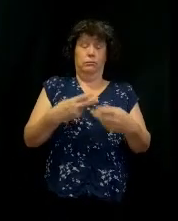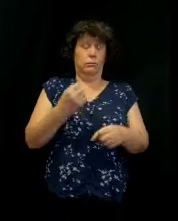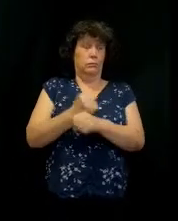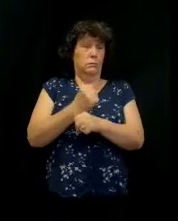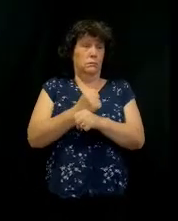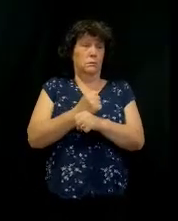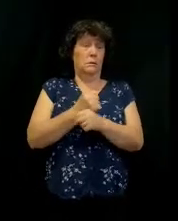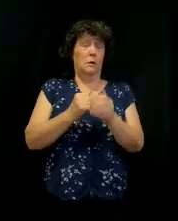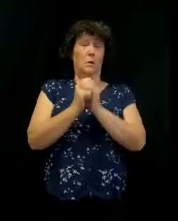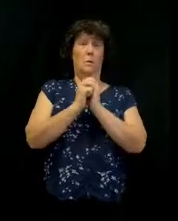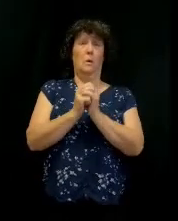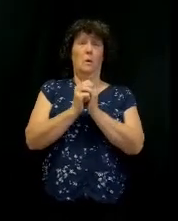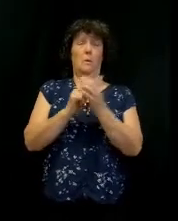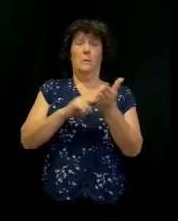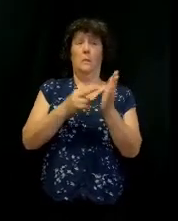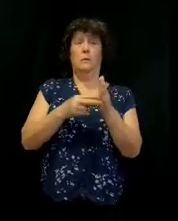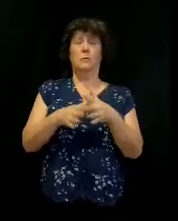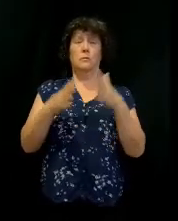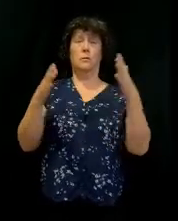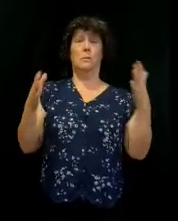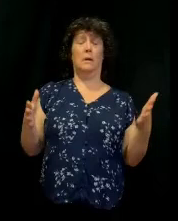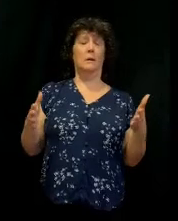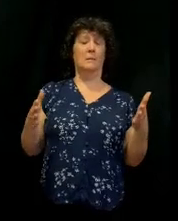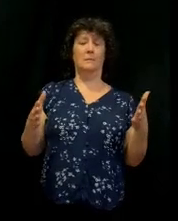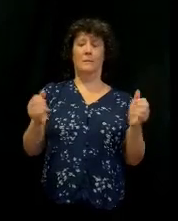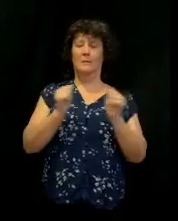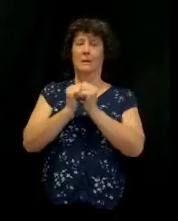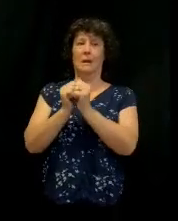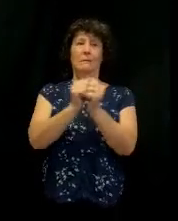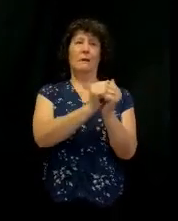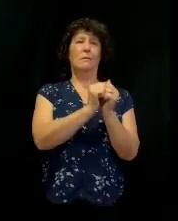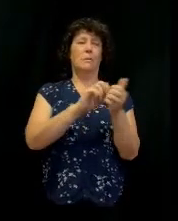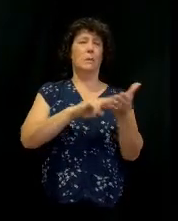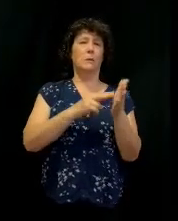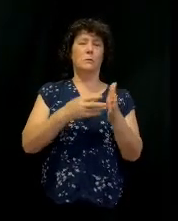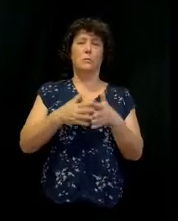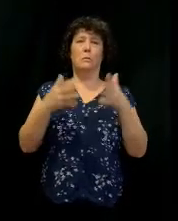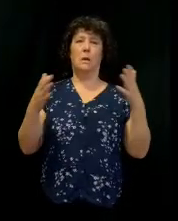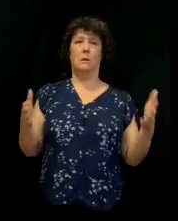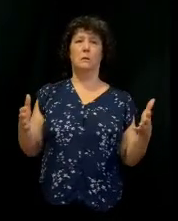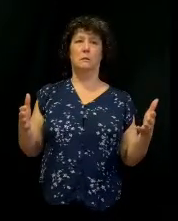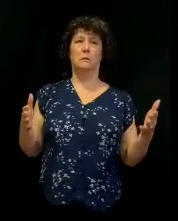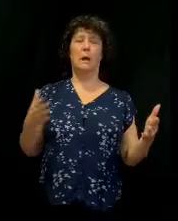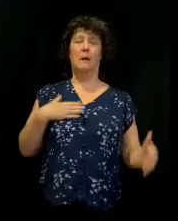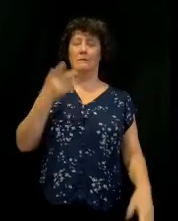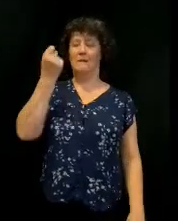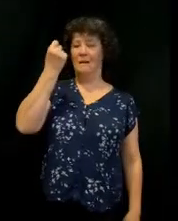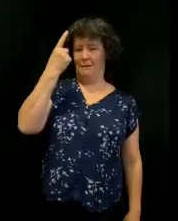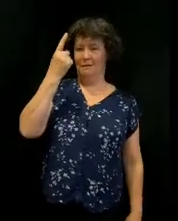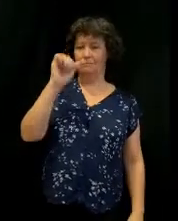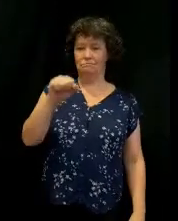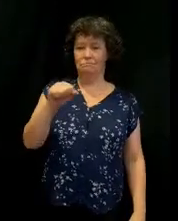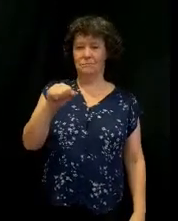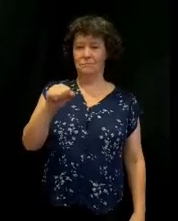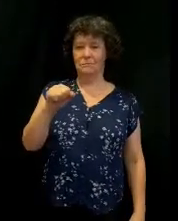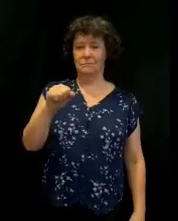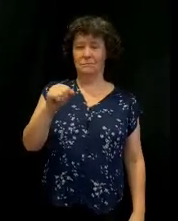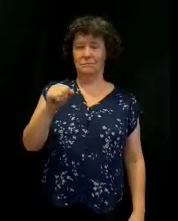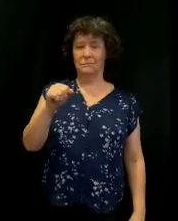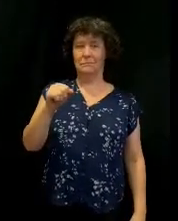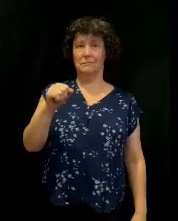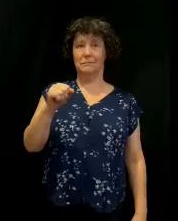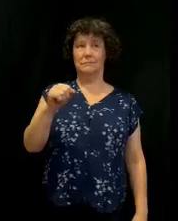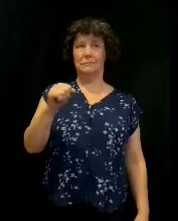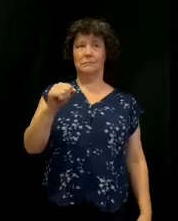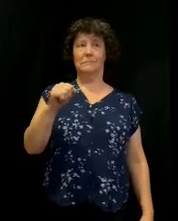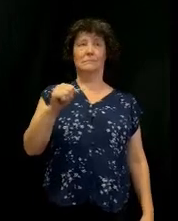Worship means too much to this church. Our worship together means too much to this church. And I get it. And hopefully, I may not get there today, but I will get